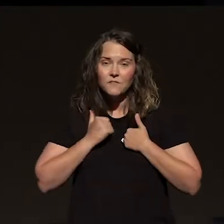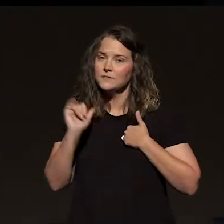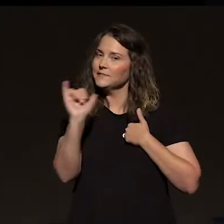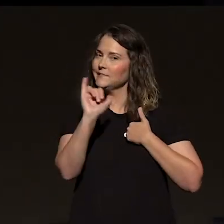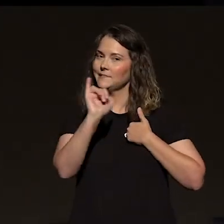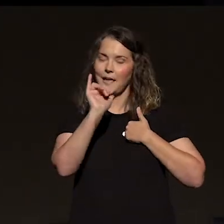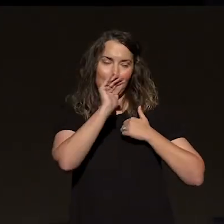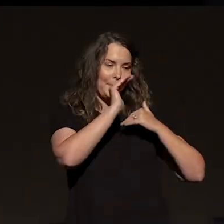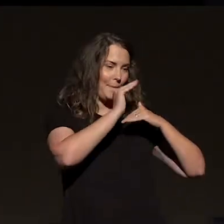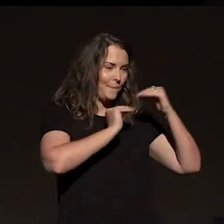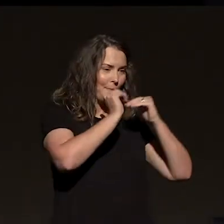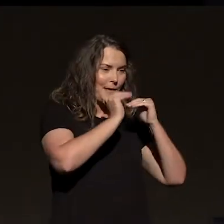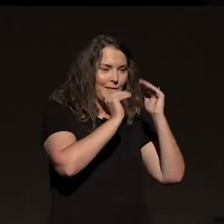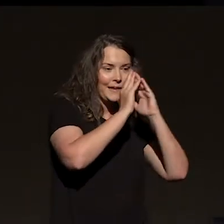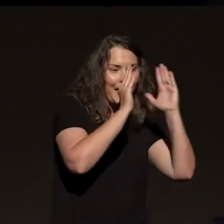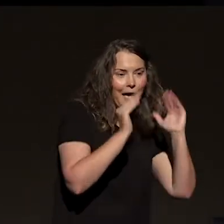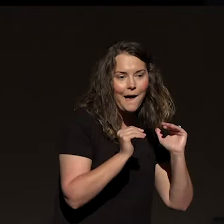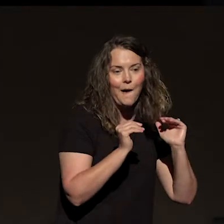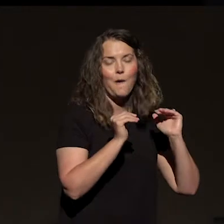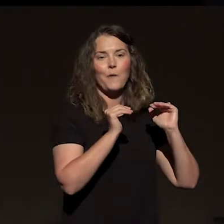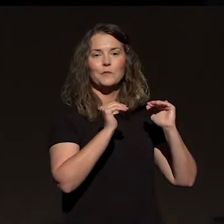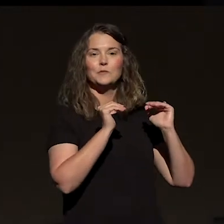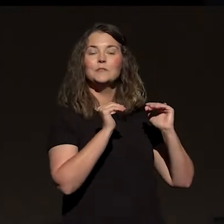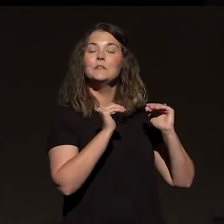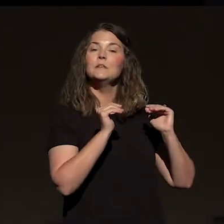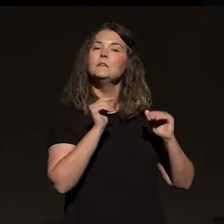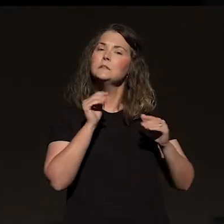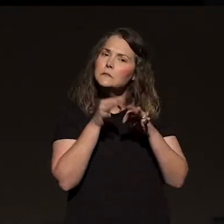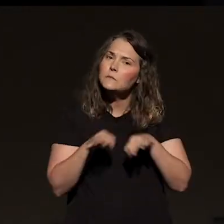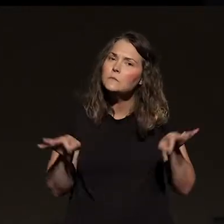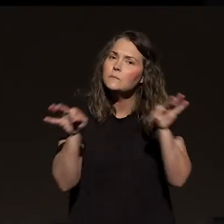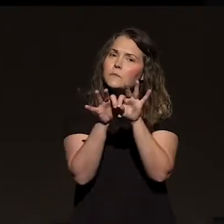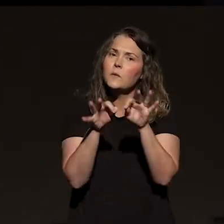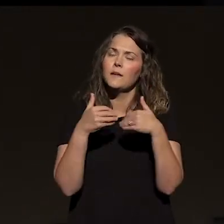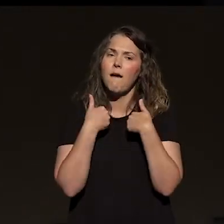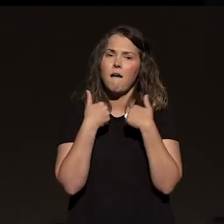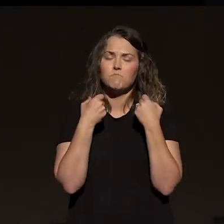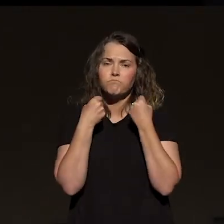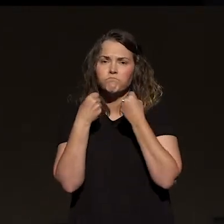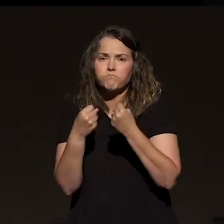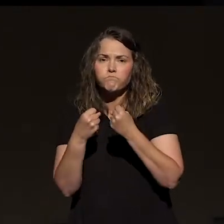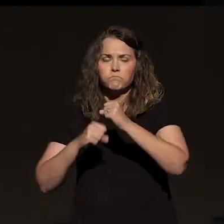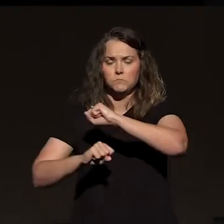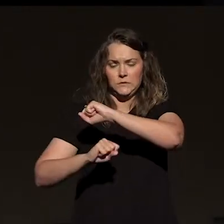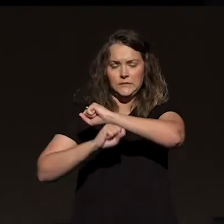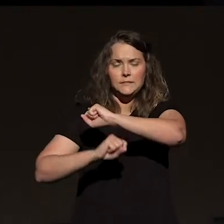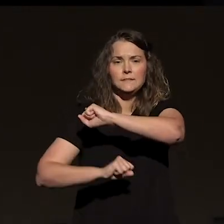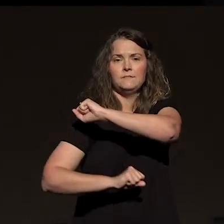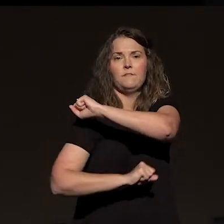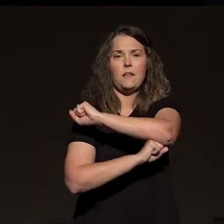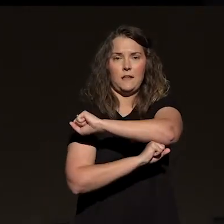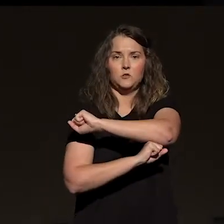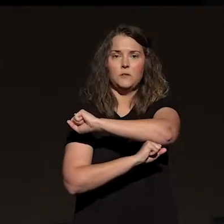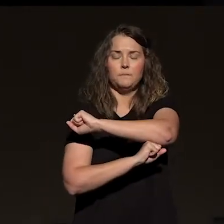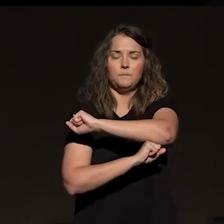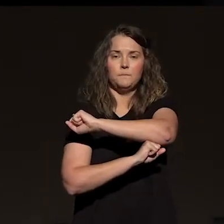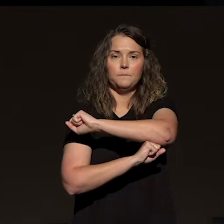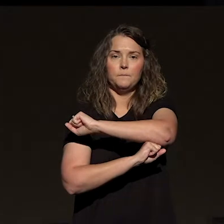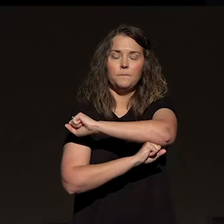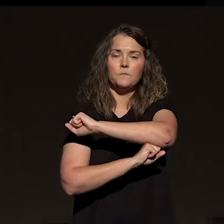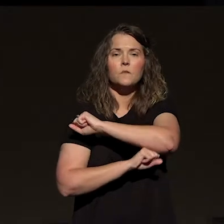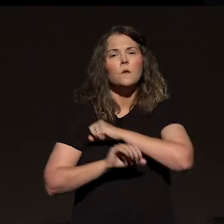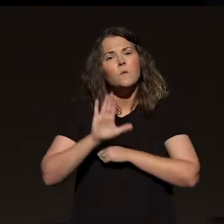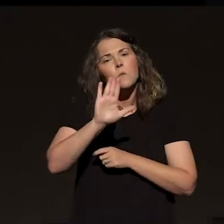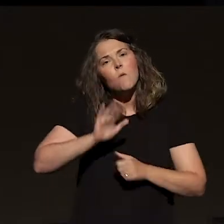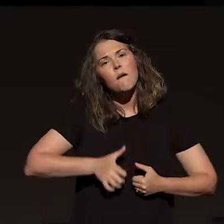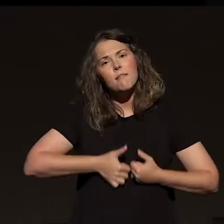building a house or another structure, it's important that you have a solid and a sure foundation. Your